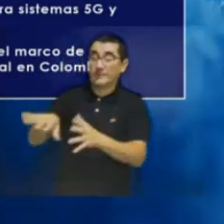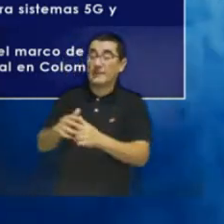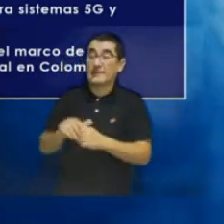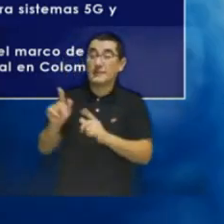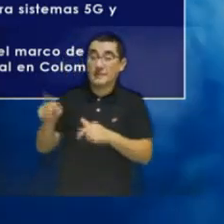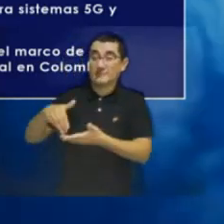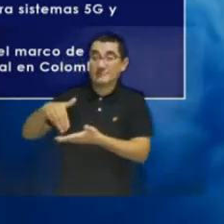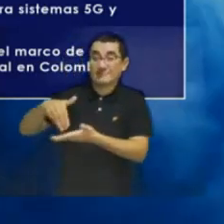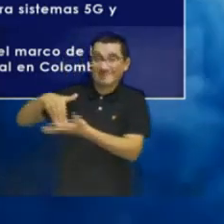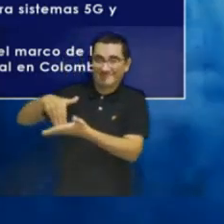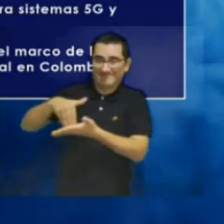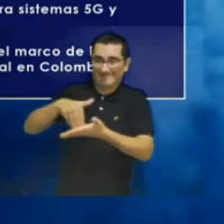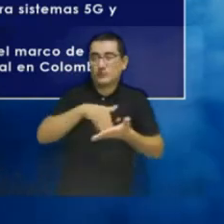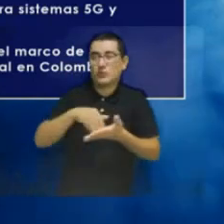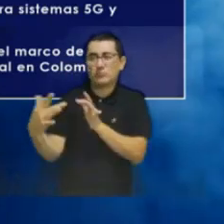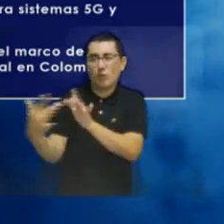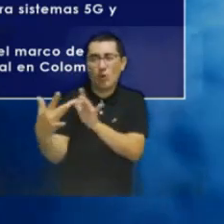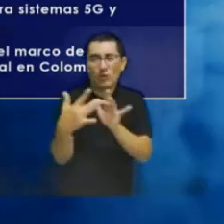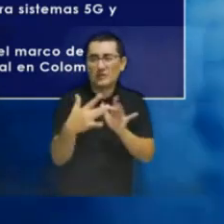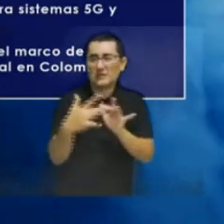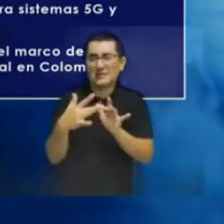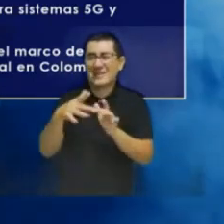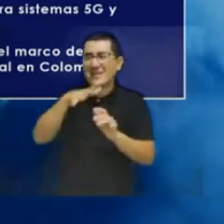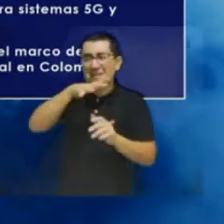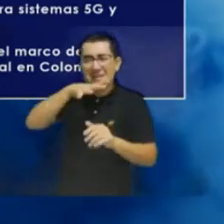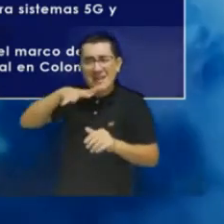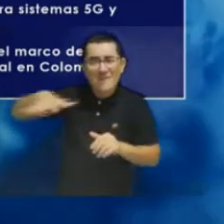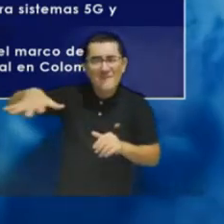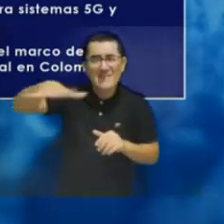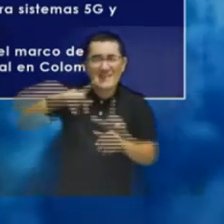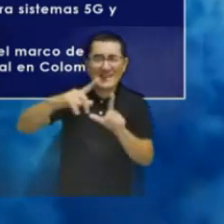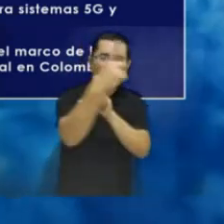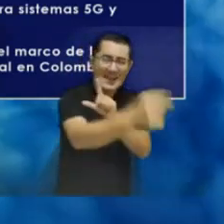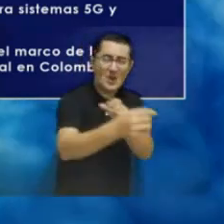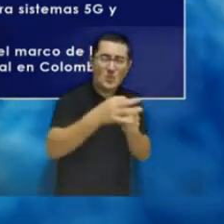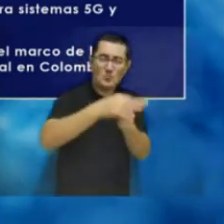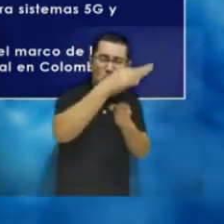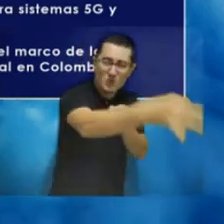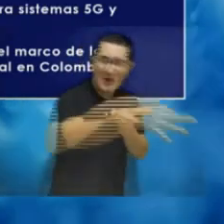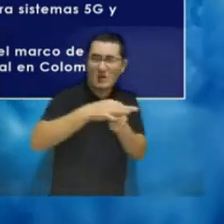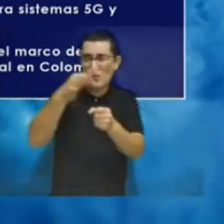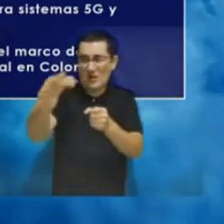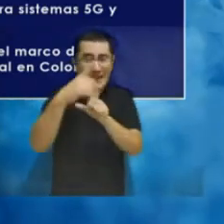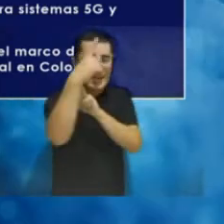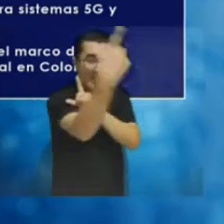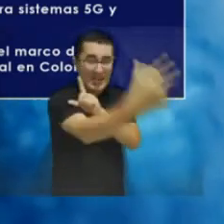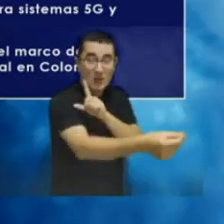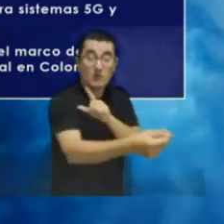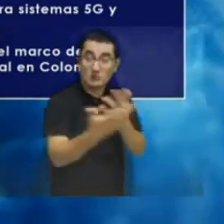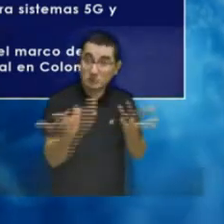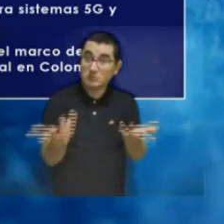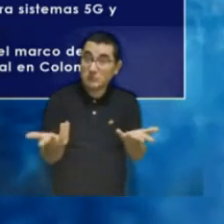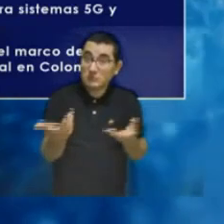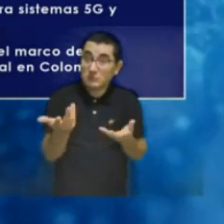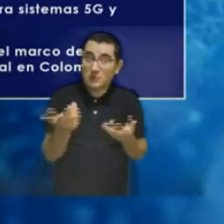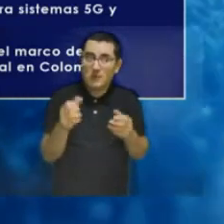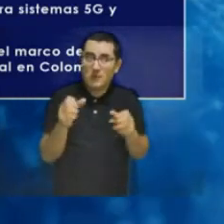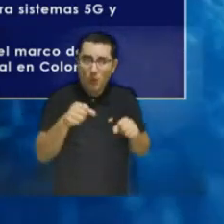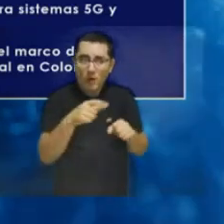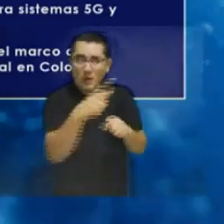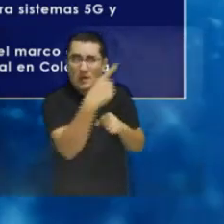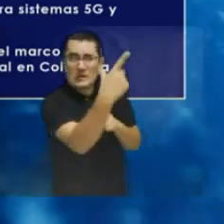in the rural connectivity panel and reduction of digital divide, we saw the importance of carrying on additional efforts to